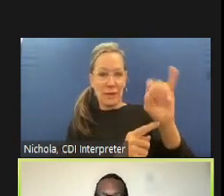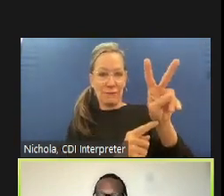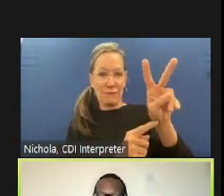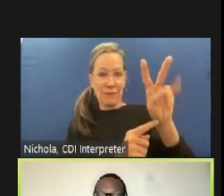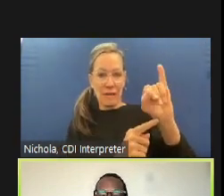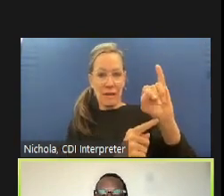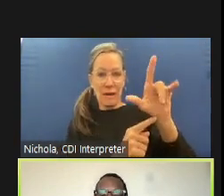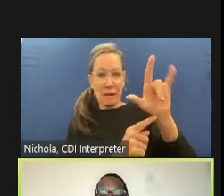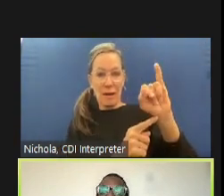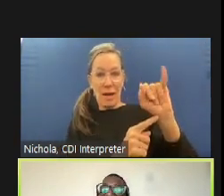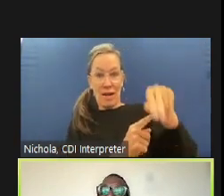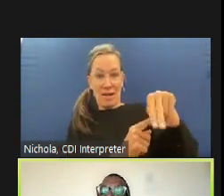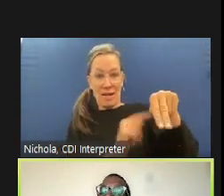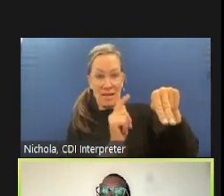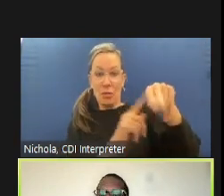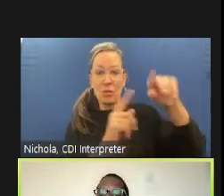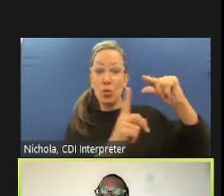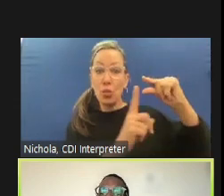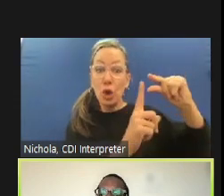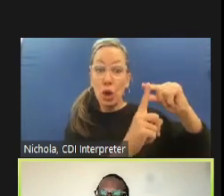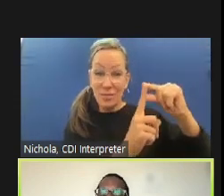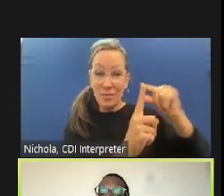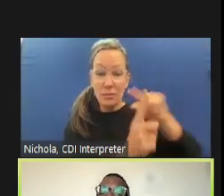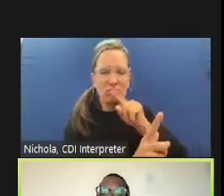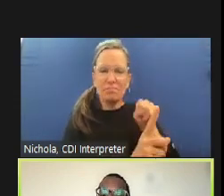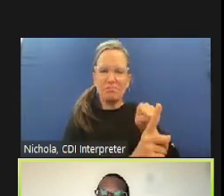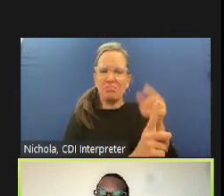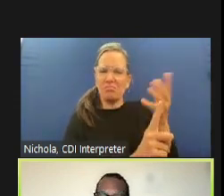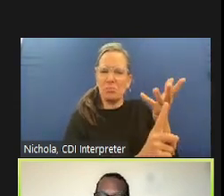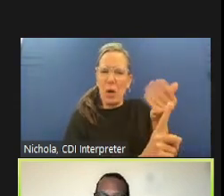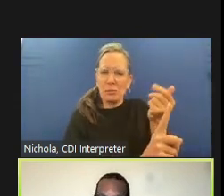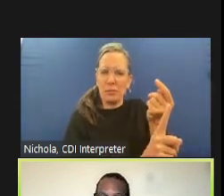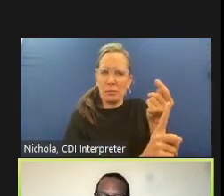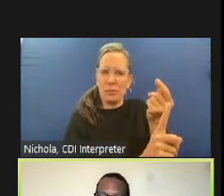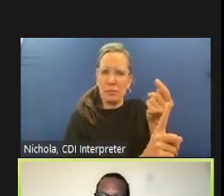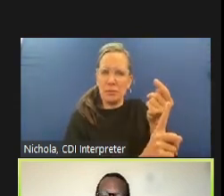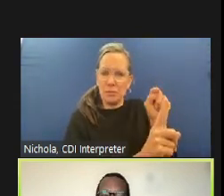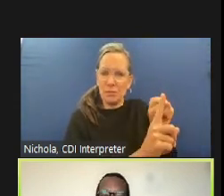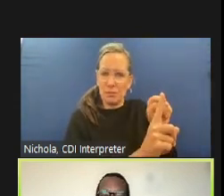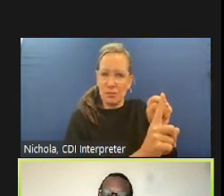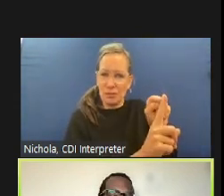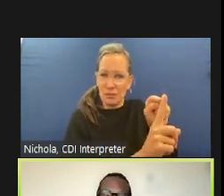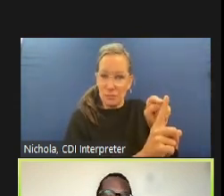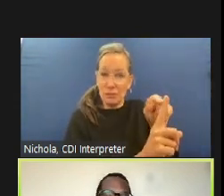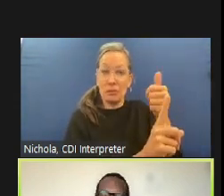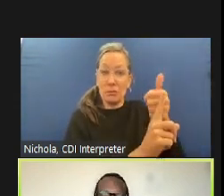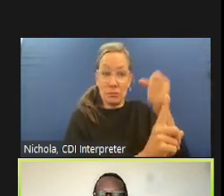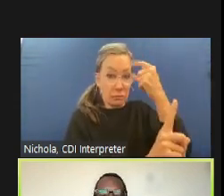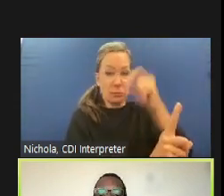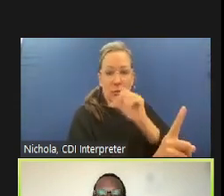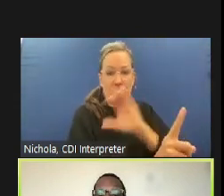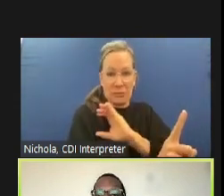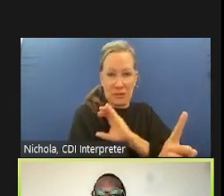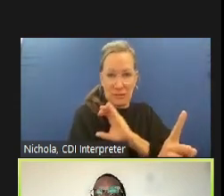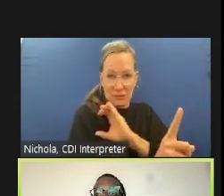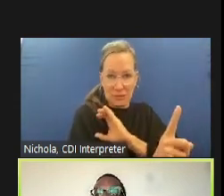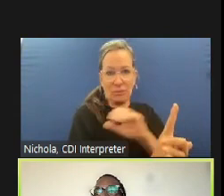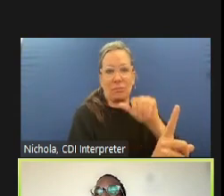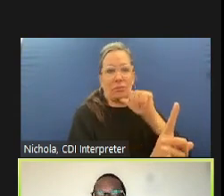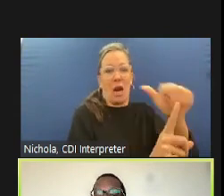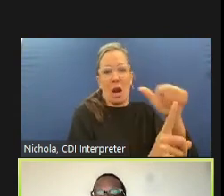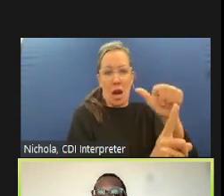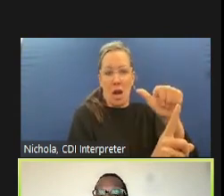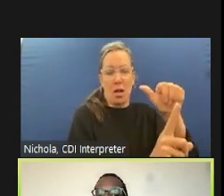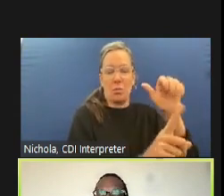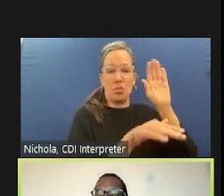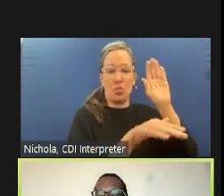as it says on the slide not sworn or not law enforcement personnel um there are challenges with that terminology